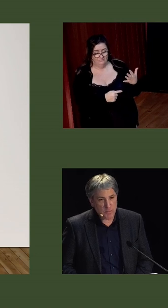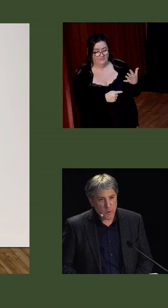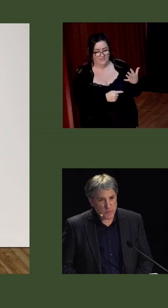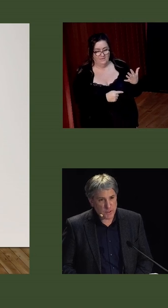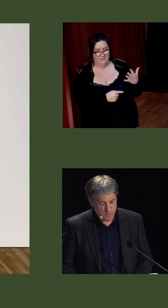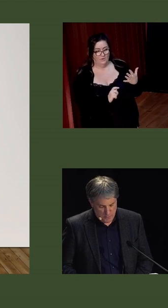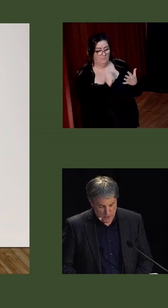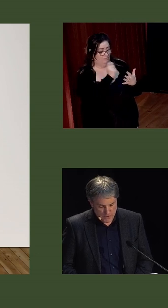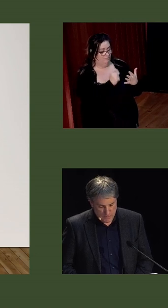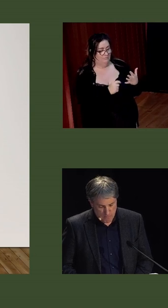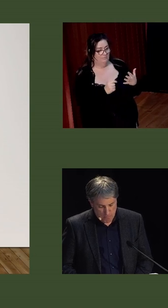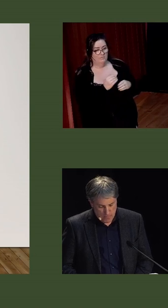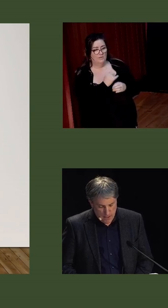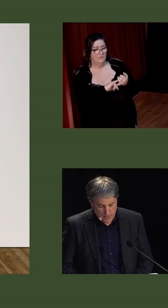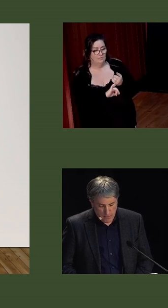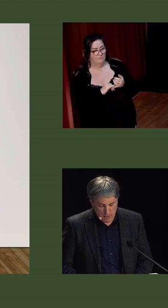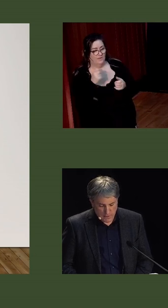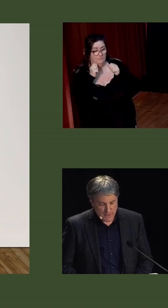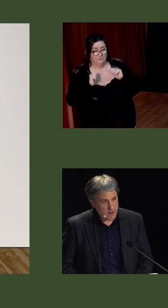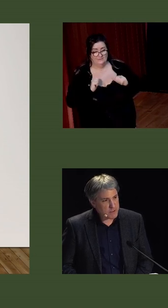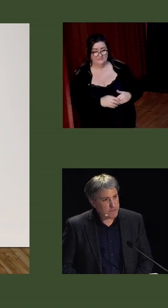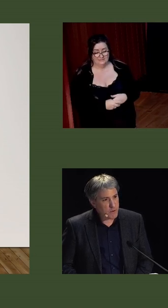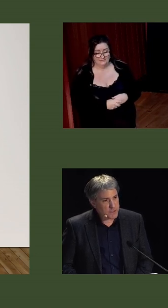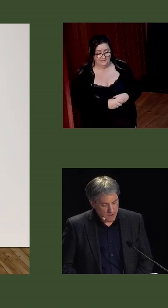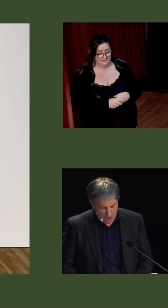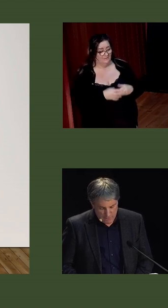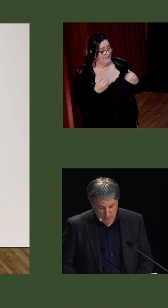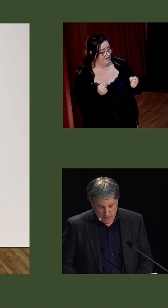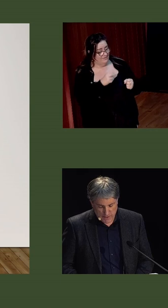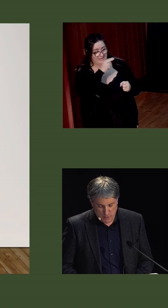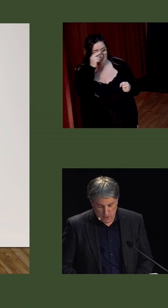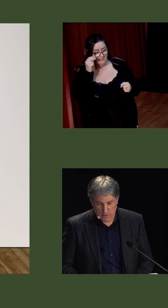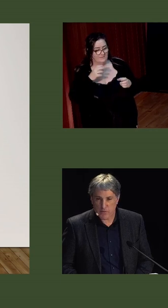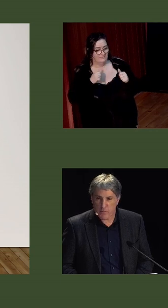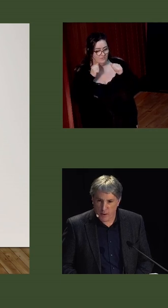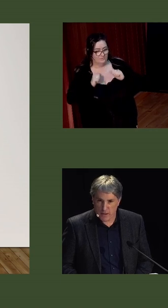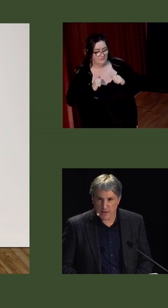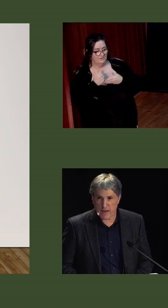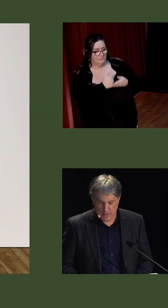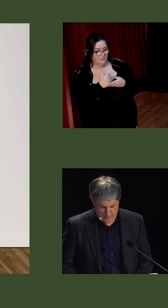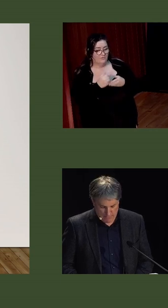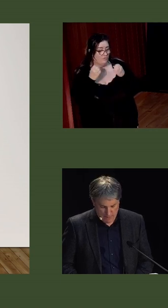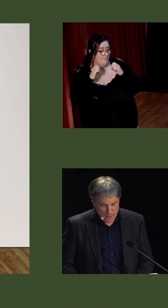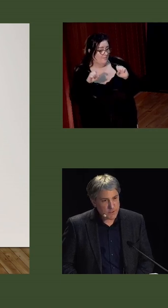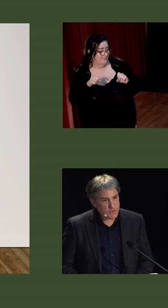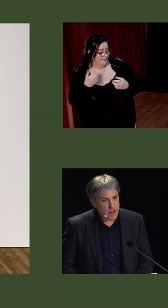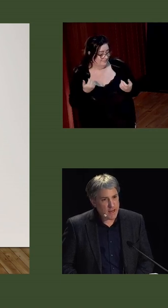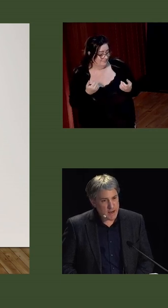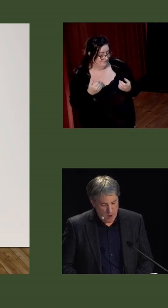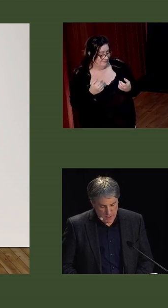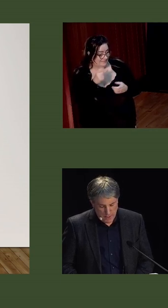were proposed by priests. There are also examples, of course, of clerical support for Republican candidates.